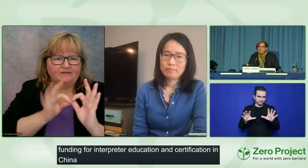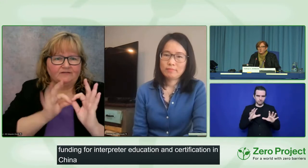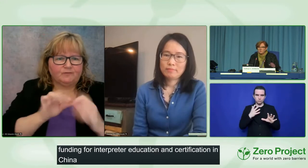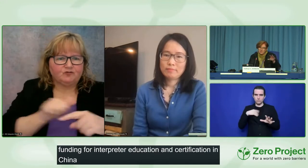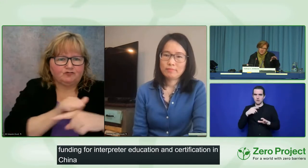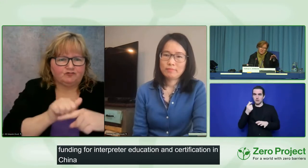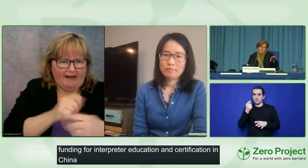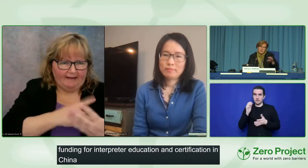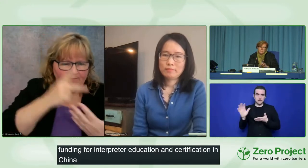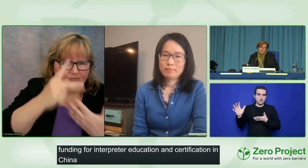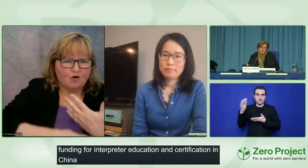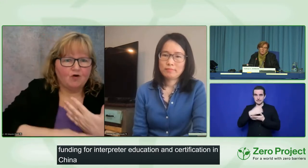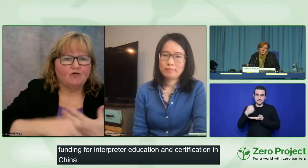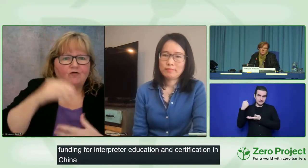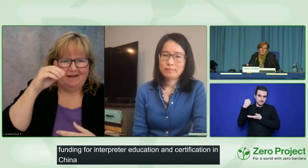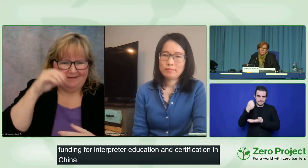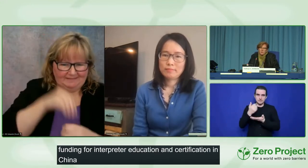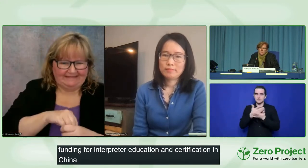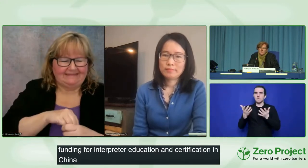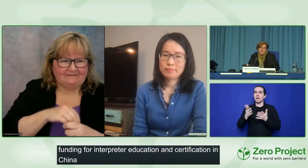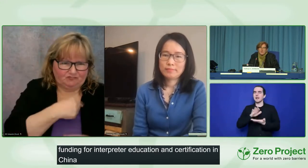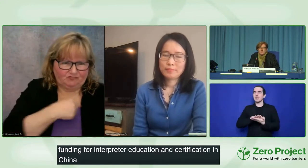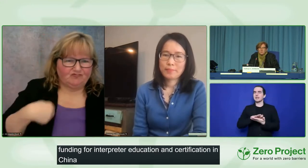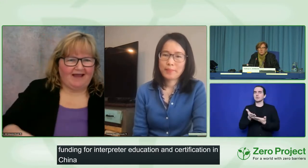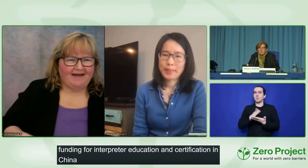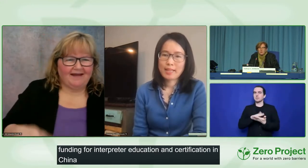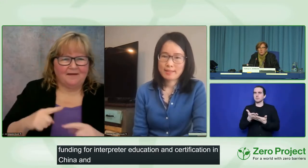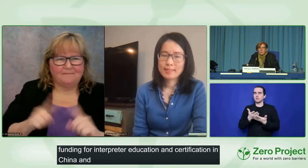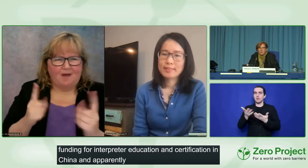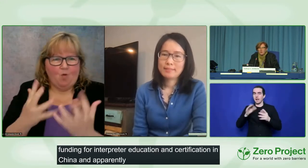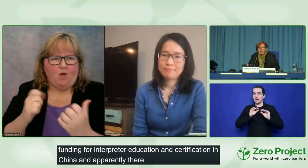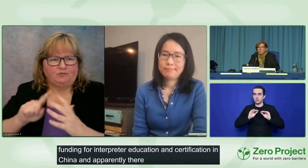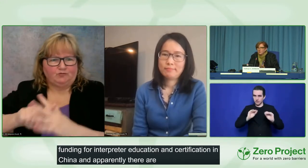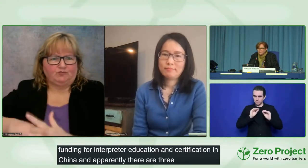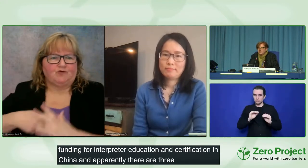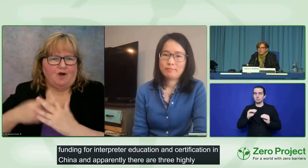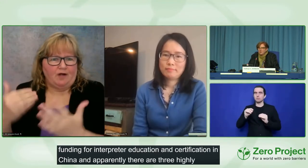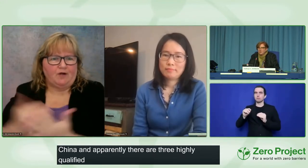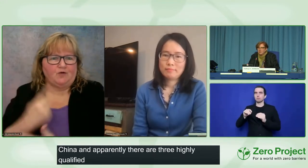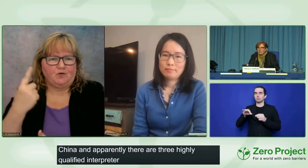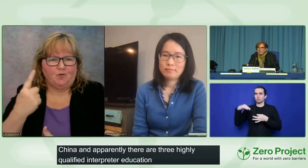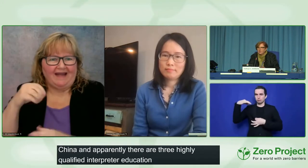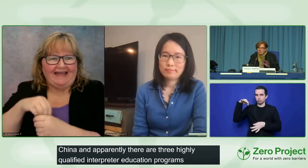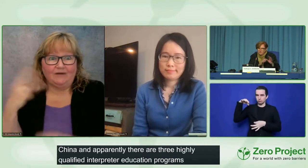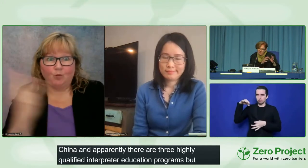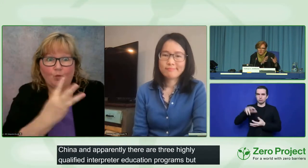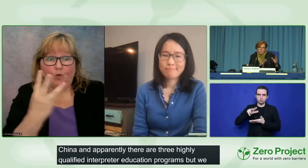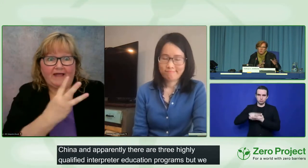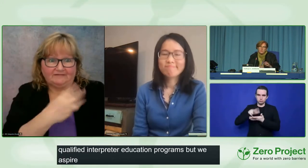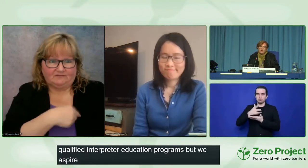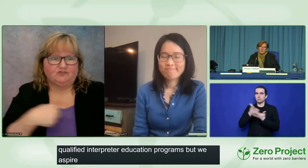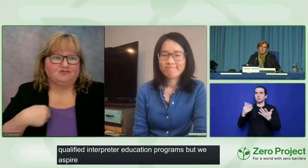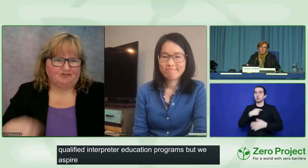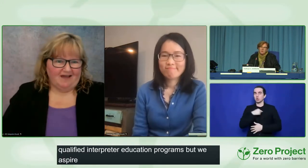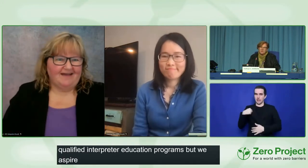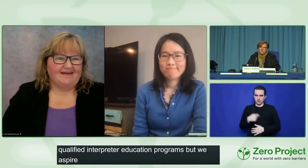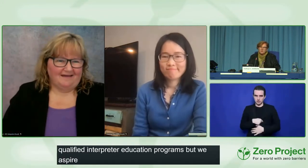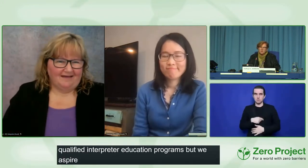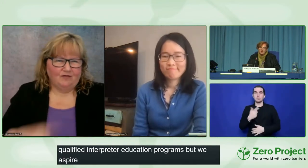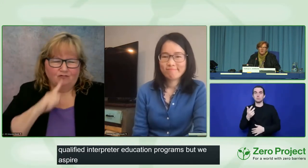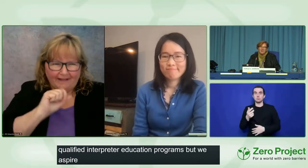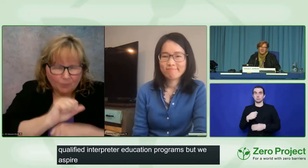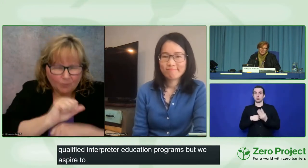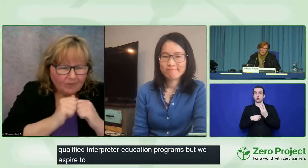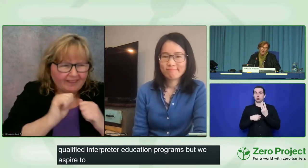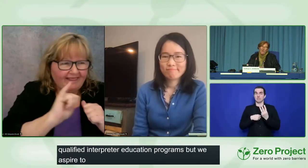to start a new interpreter training program or education program in Western China and really work with that community.